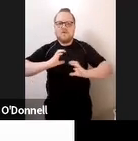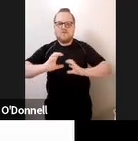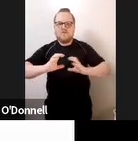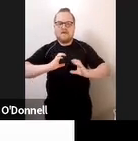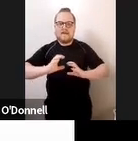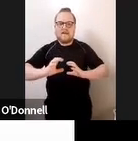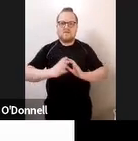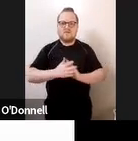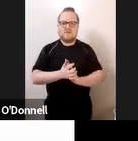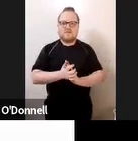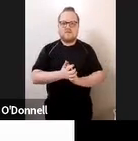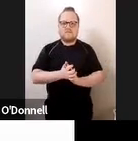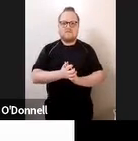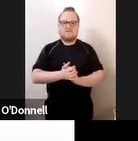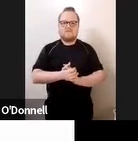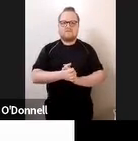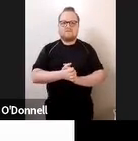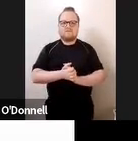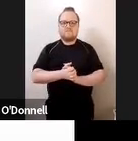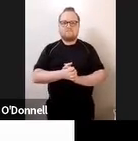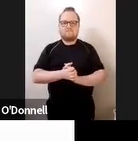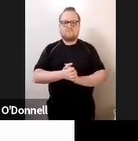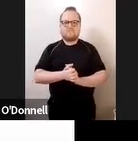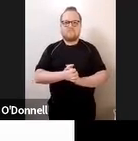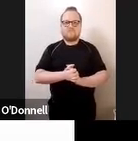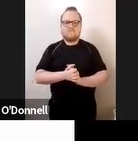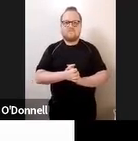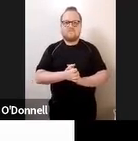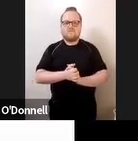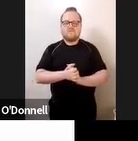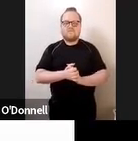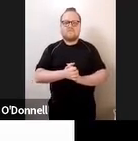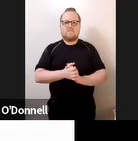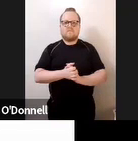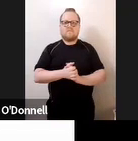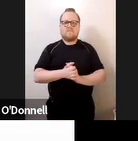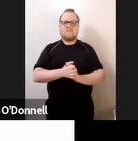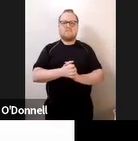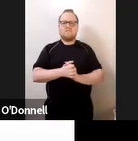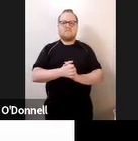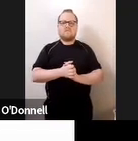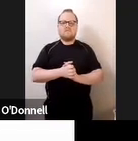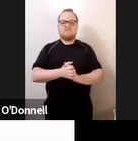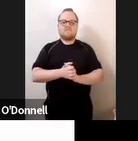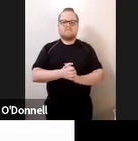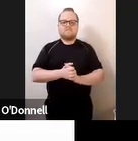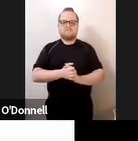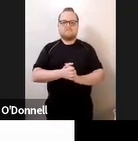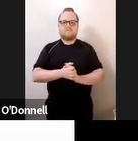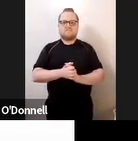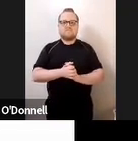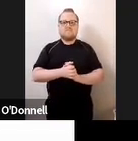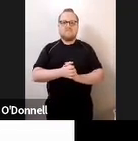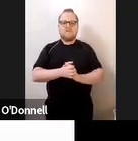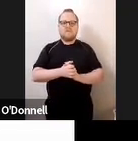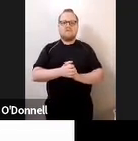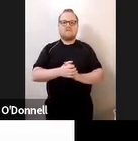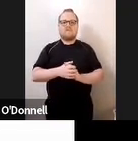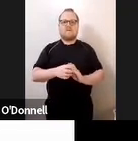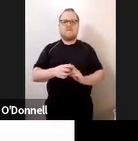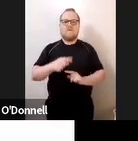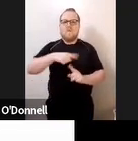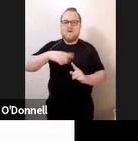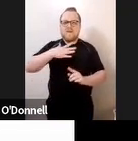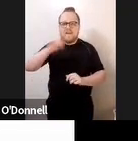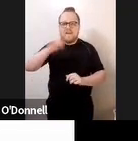ability to learn and the time it's needed to learn. But also we have to think about within our assessment,